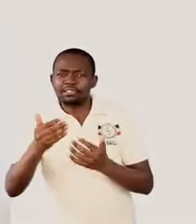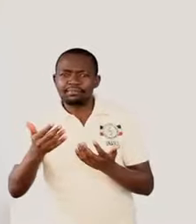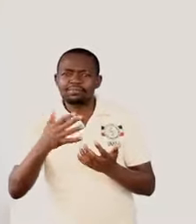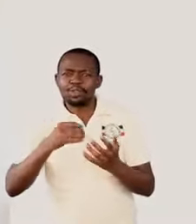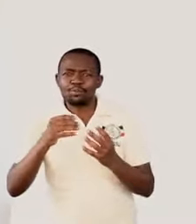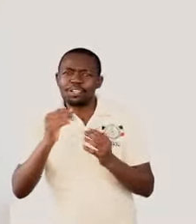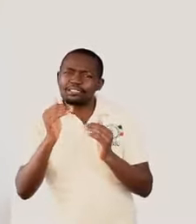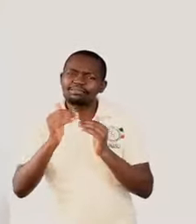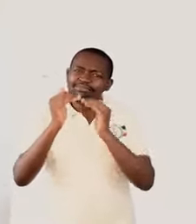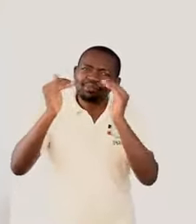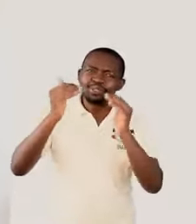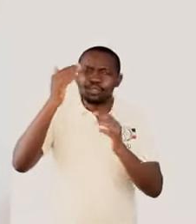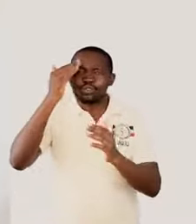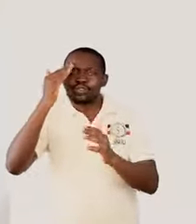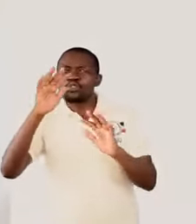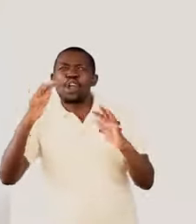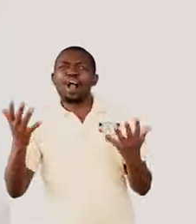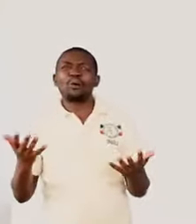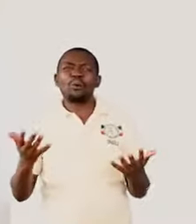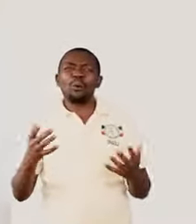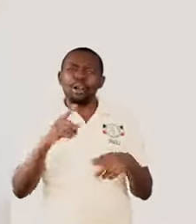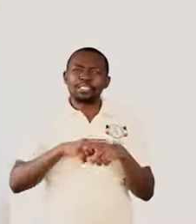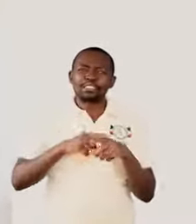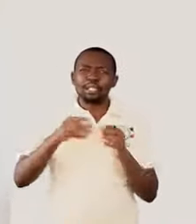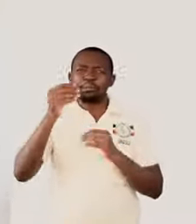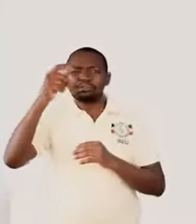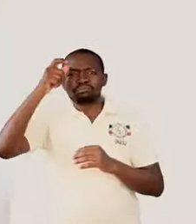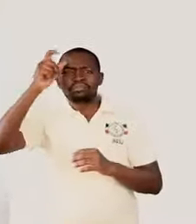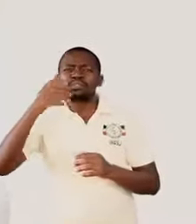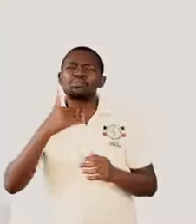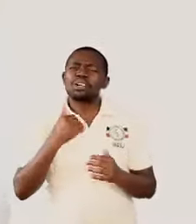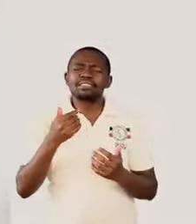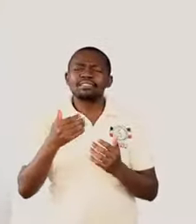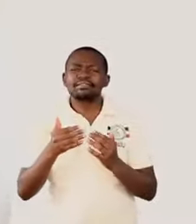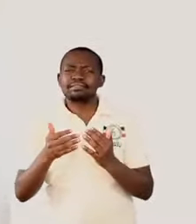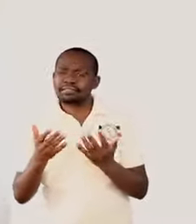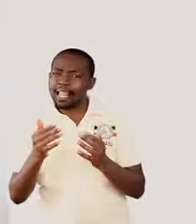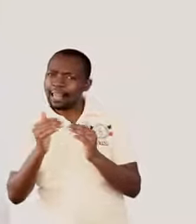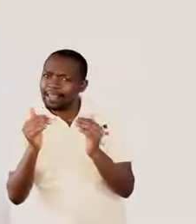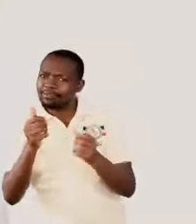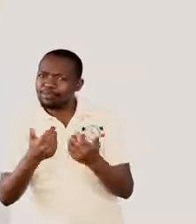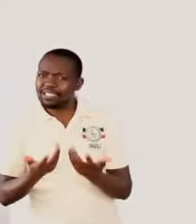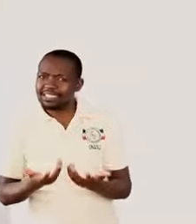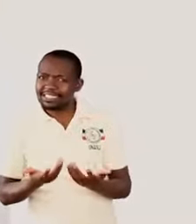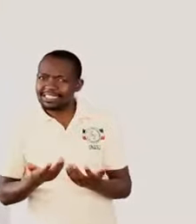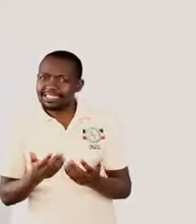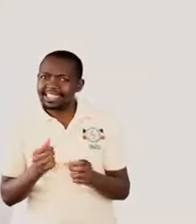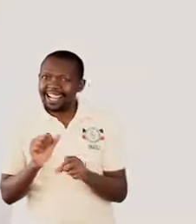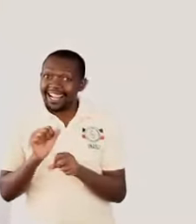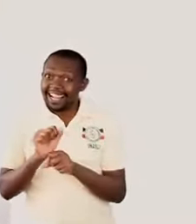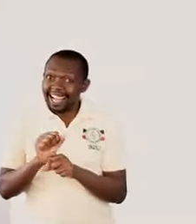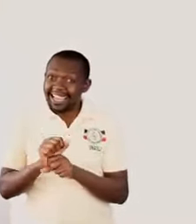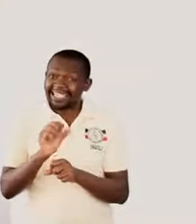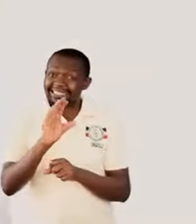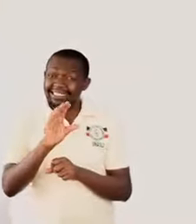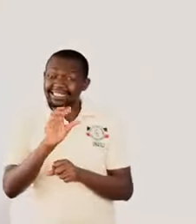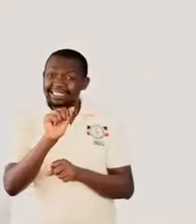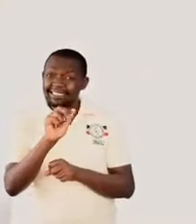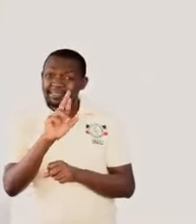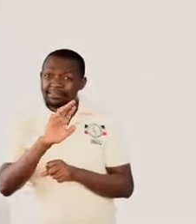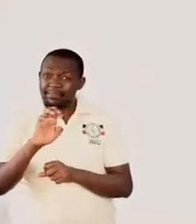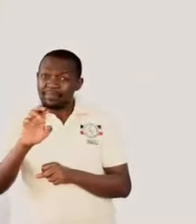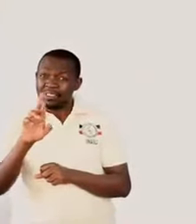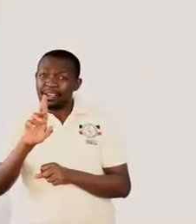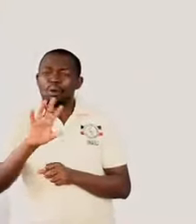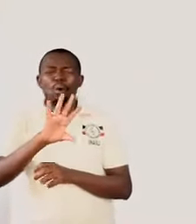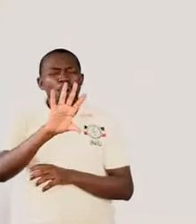Professionals, would say that almost all the careers are related to chemistry in a